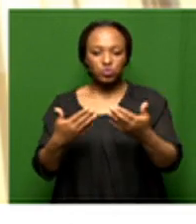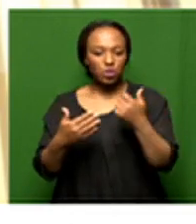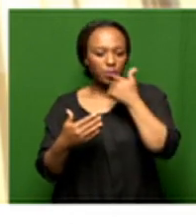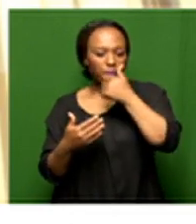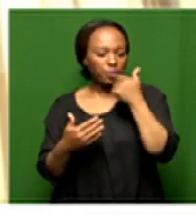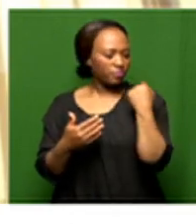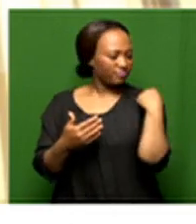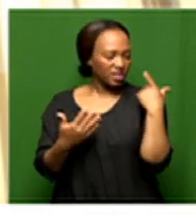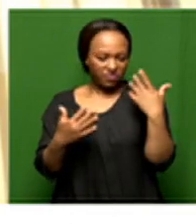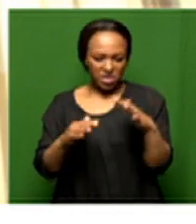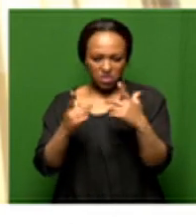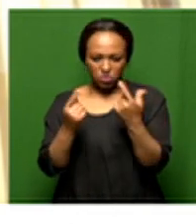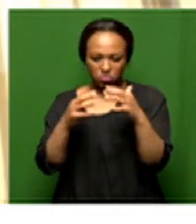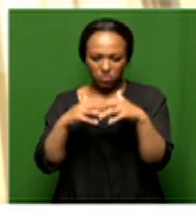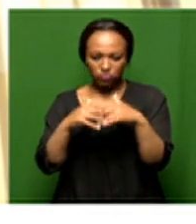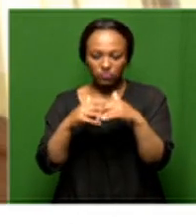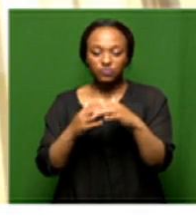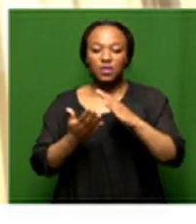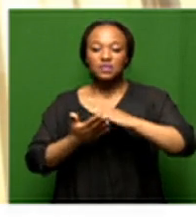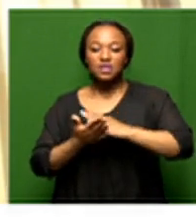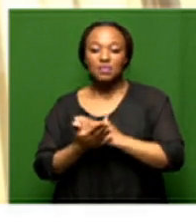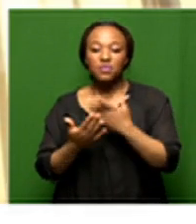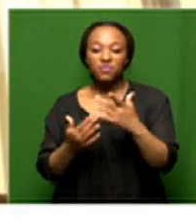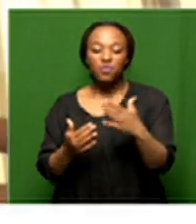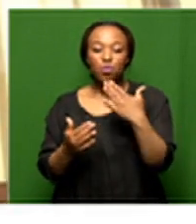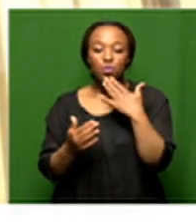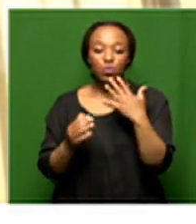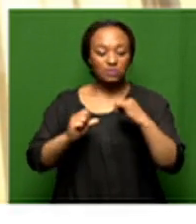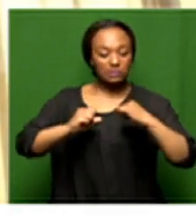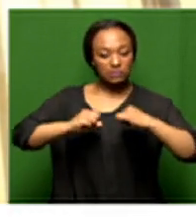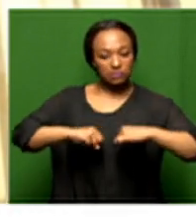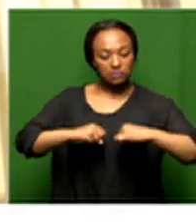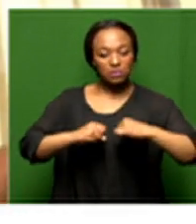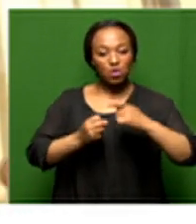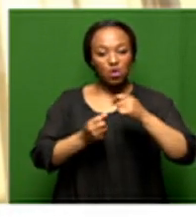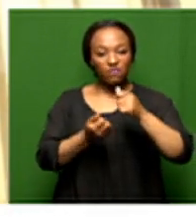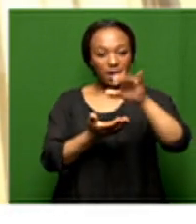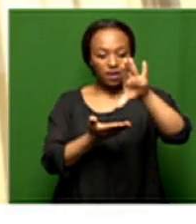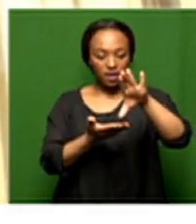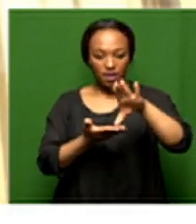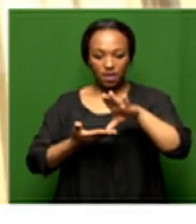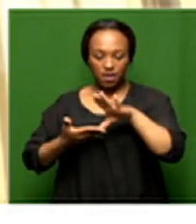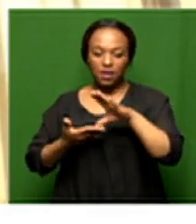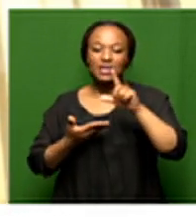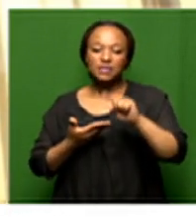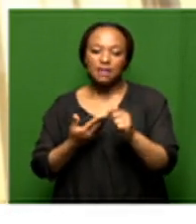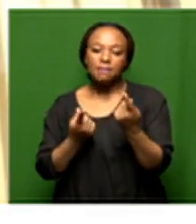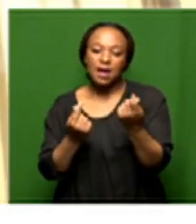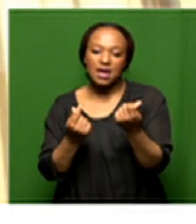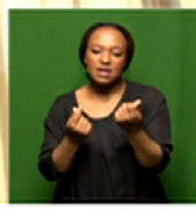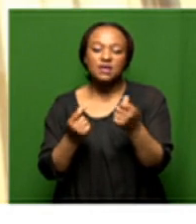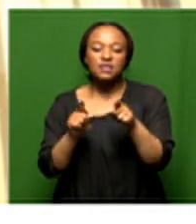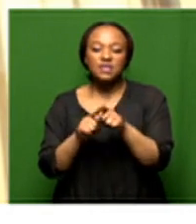recently and that's in some instances is concessionary funding is cheap money there's big pool of liquidity